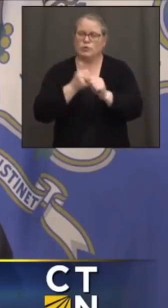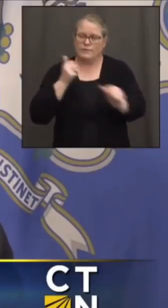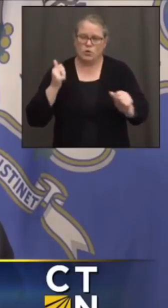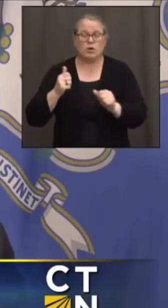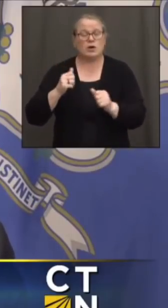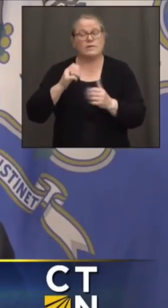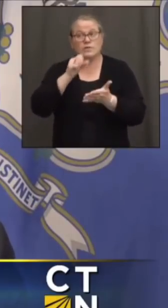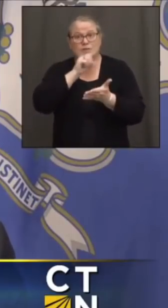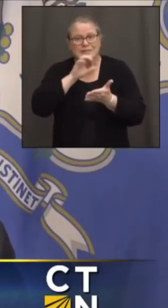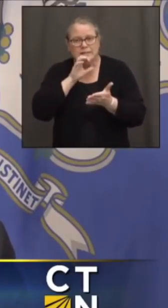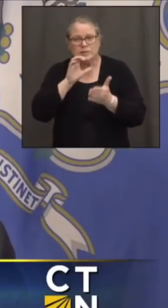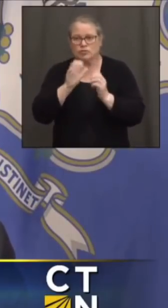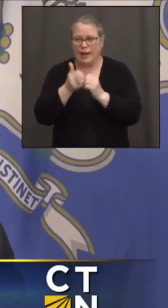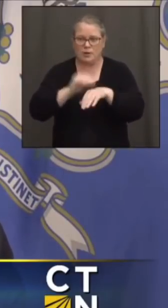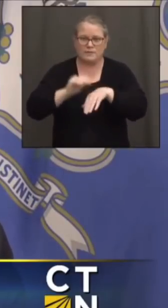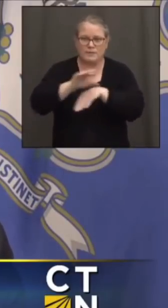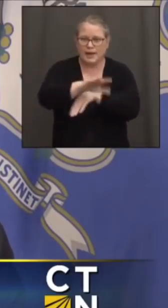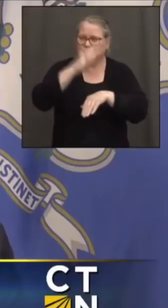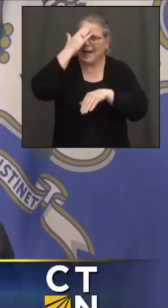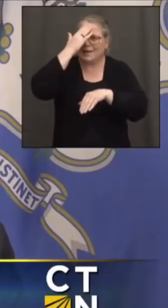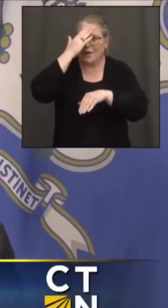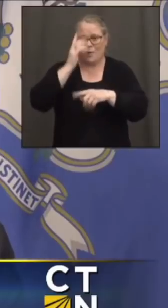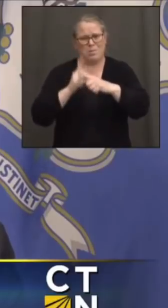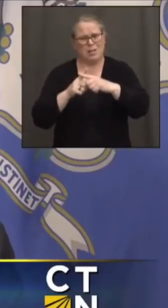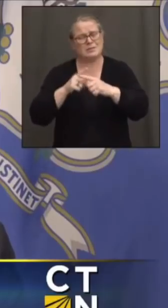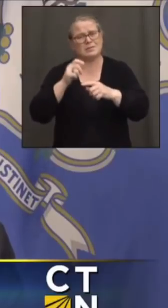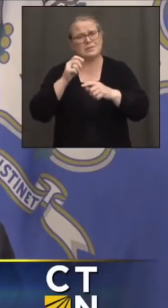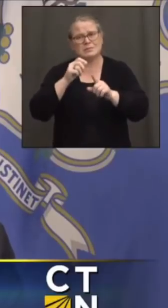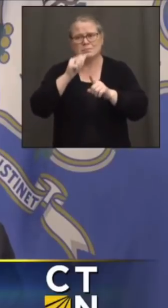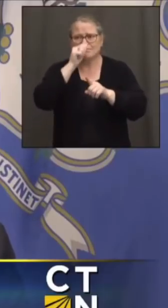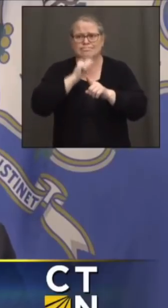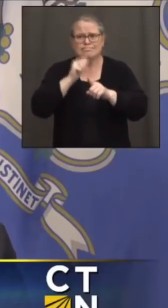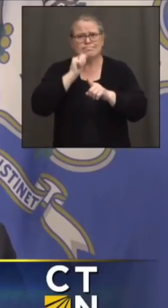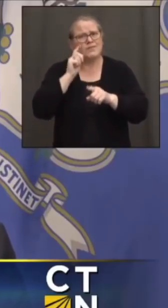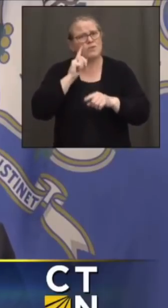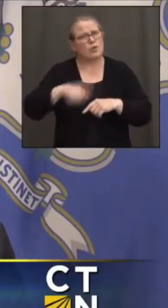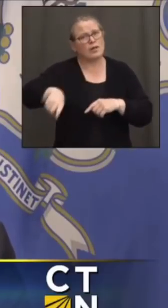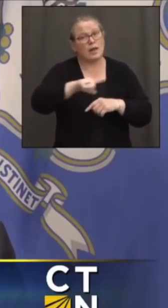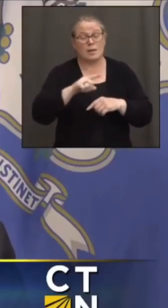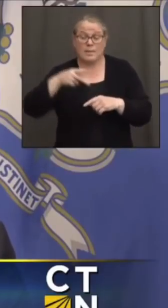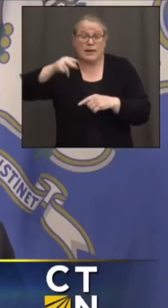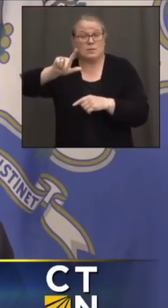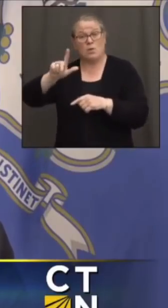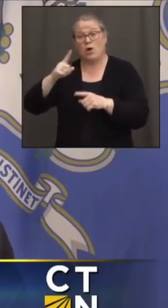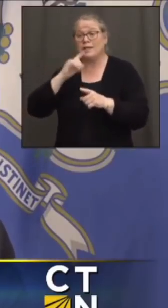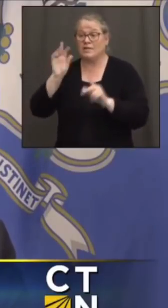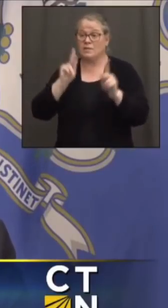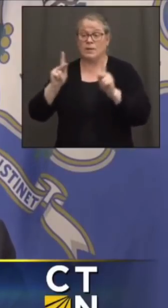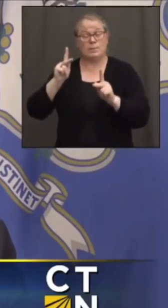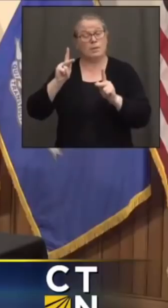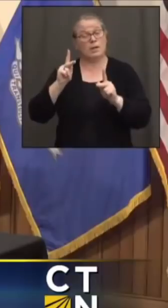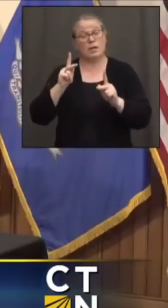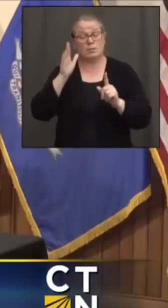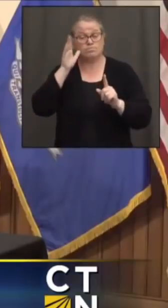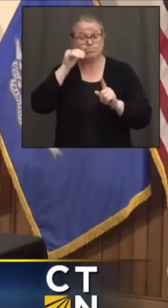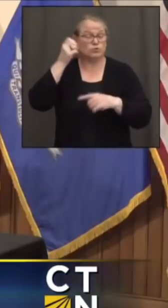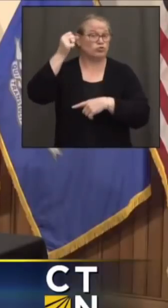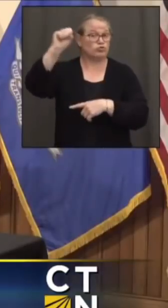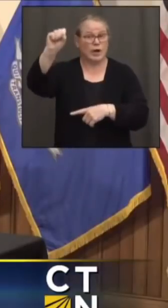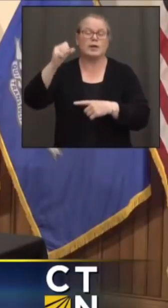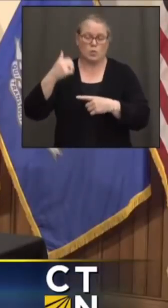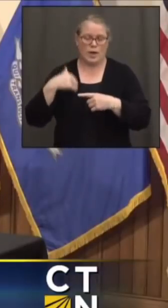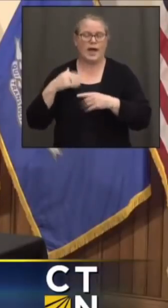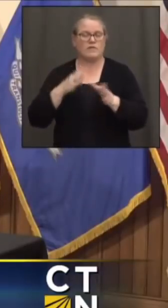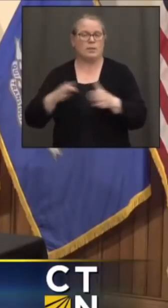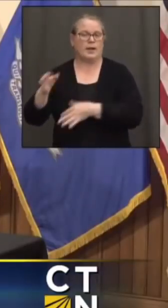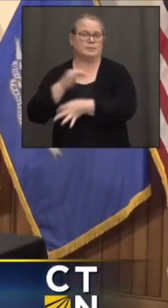the last year for them. And as Paul said, we also have some contingencies if people insist on striking. And then last question related